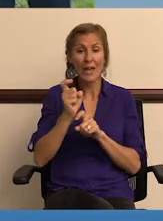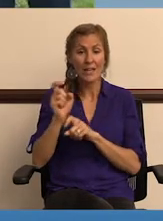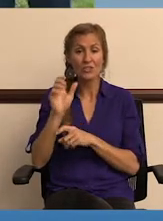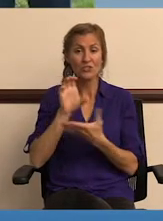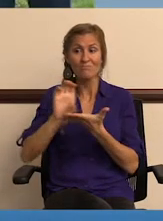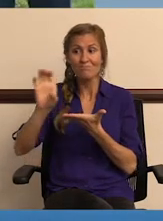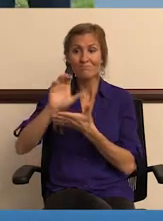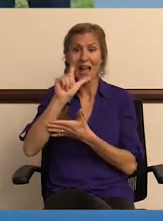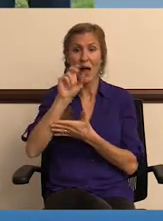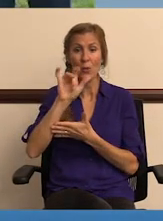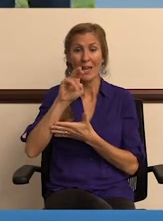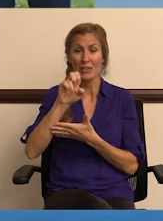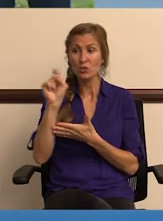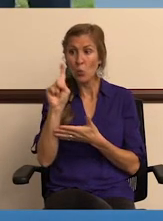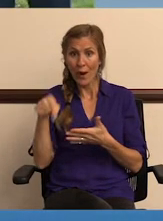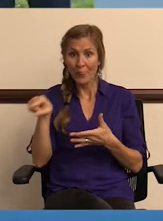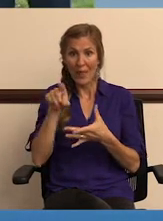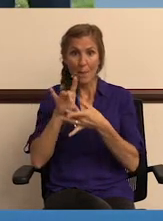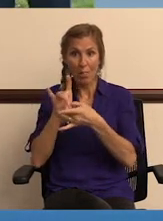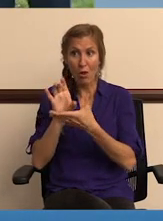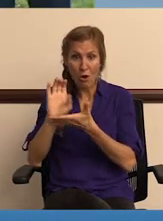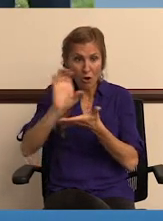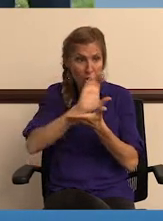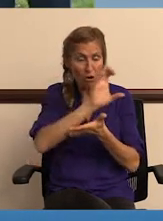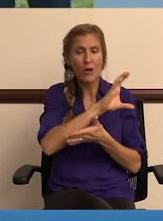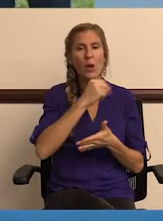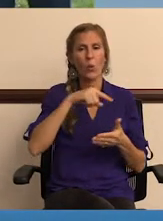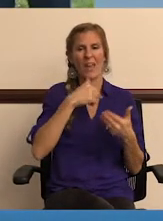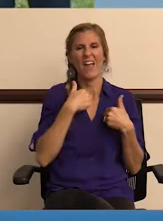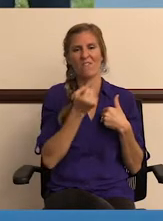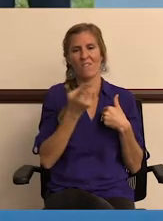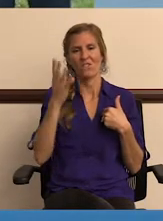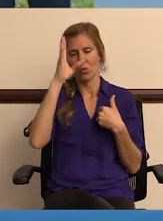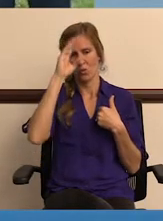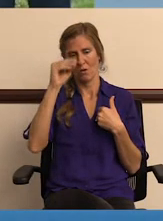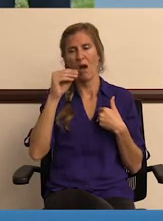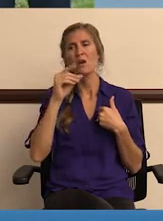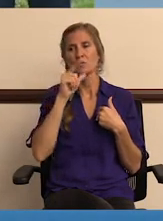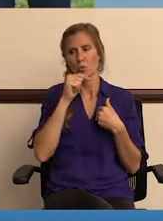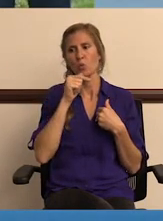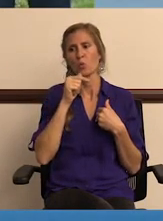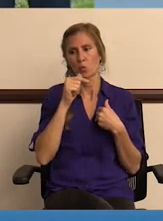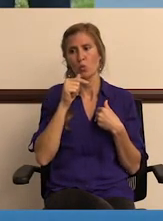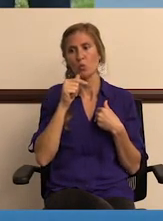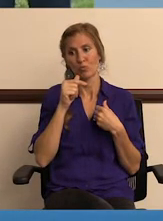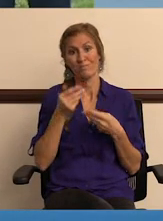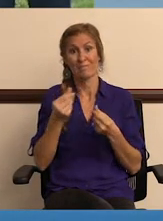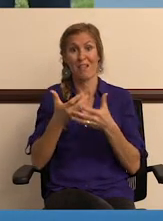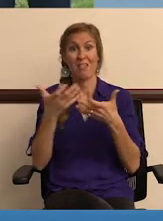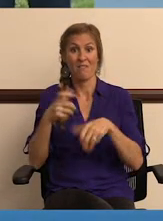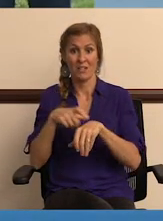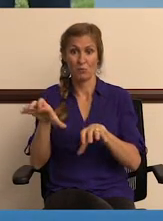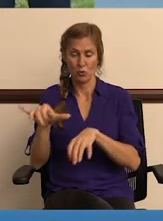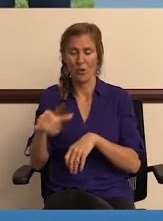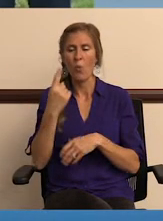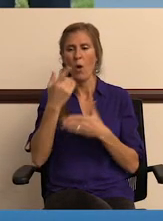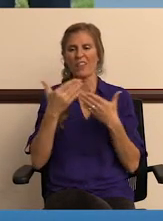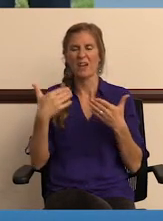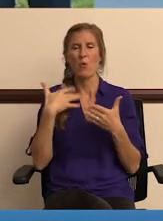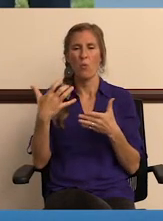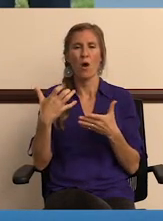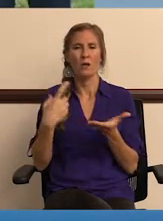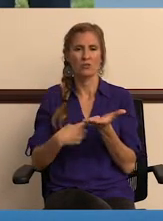with the allocations where it belongs. And, you know, we've got a few guys that spend a lot of time doing that.